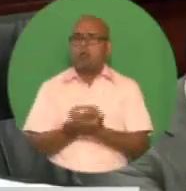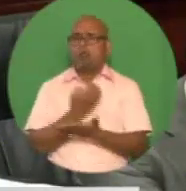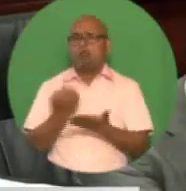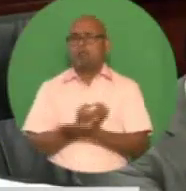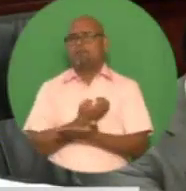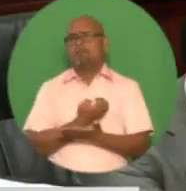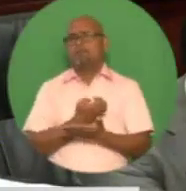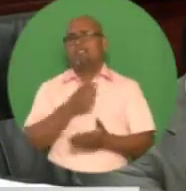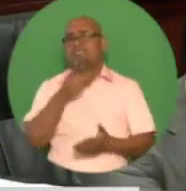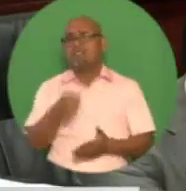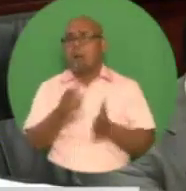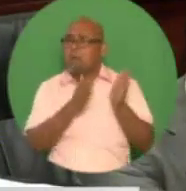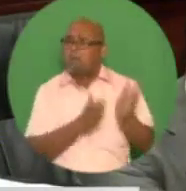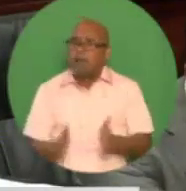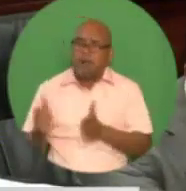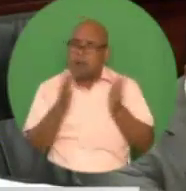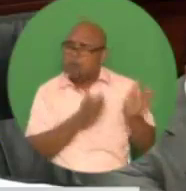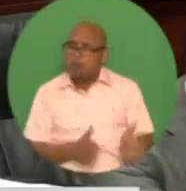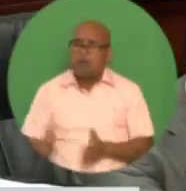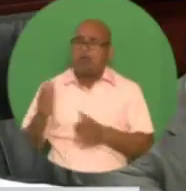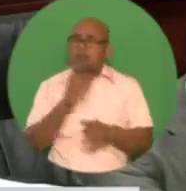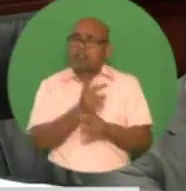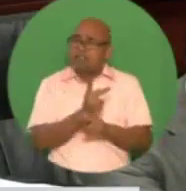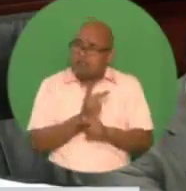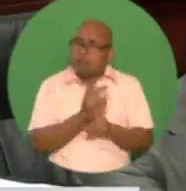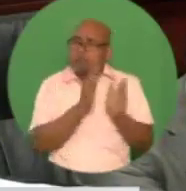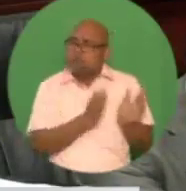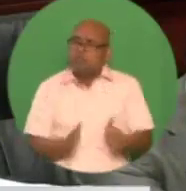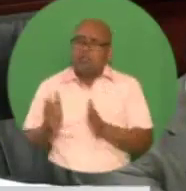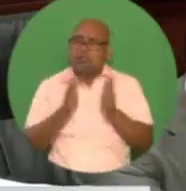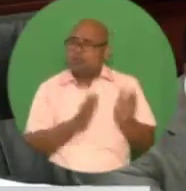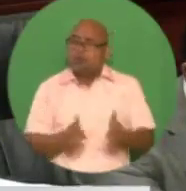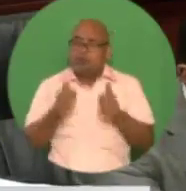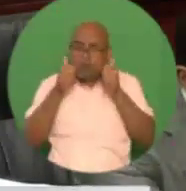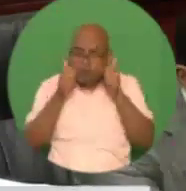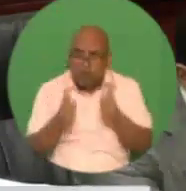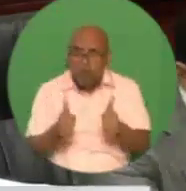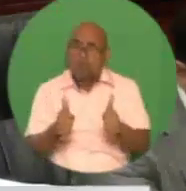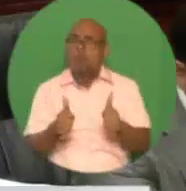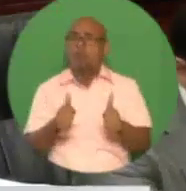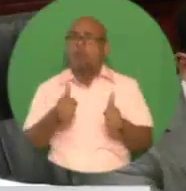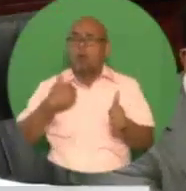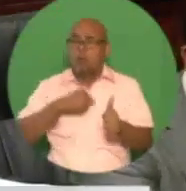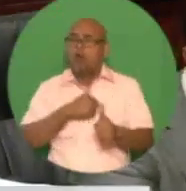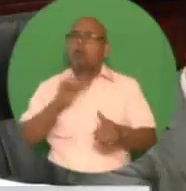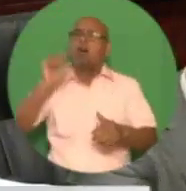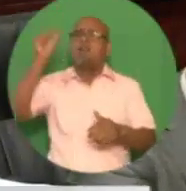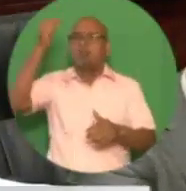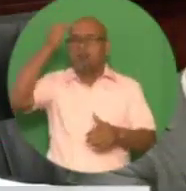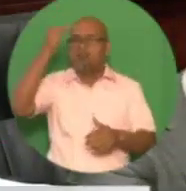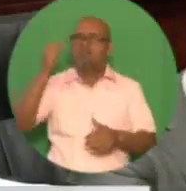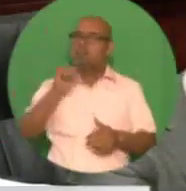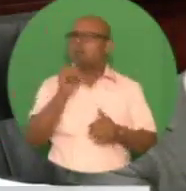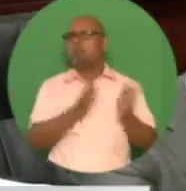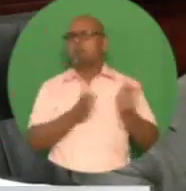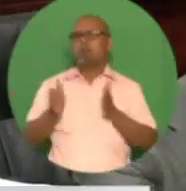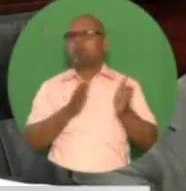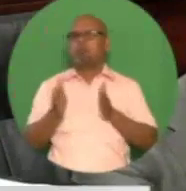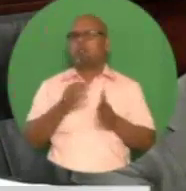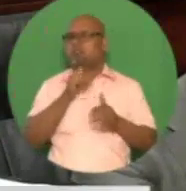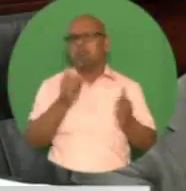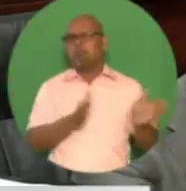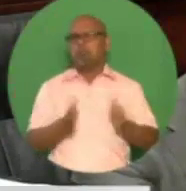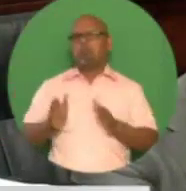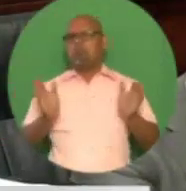fiscal planning was completely absent in the government that preceded us. Madam Speaker, the new fiscal